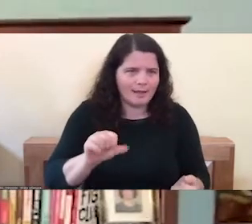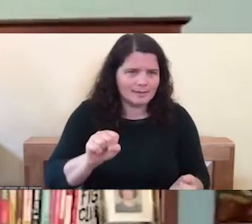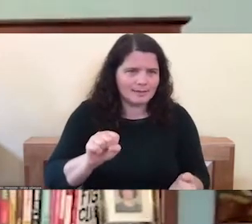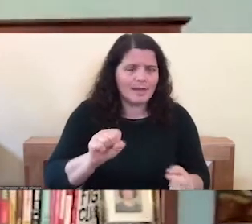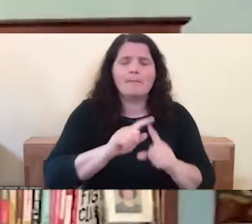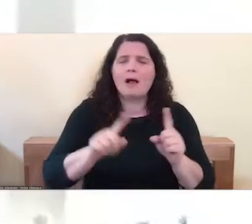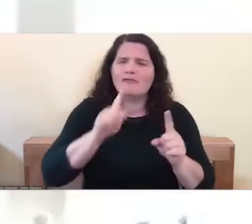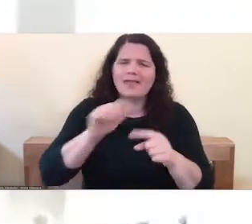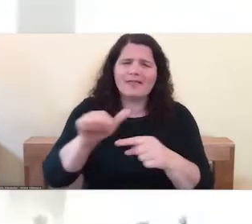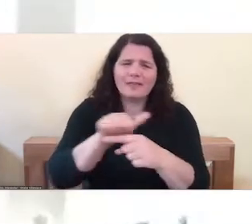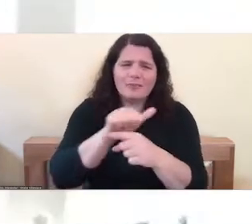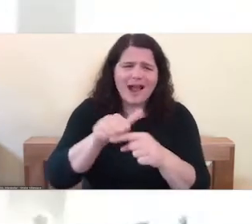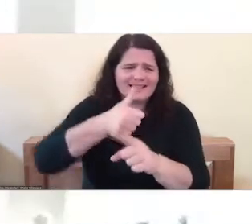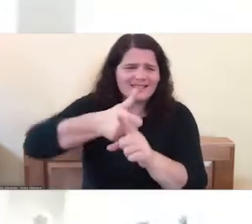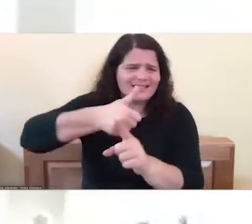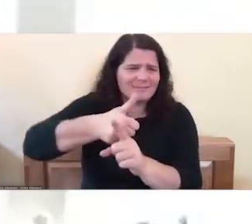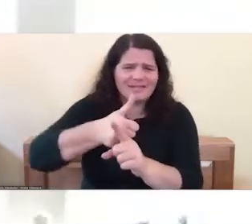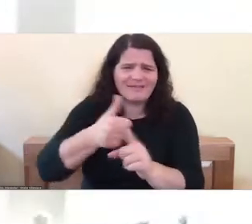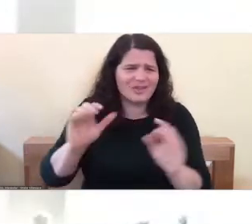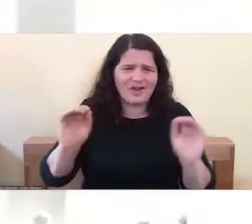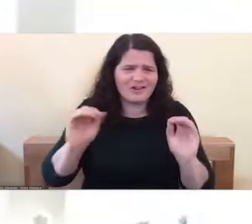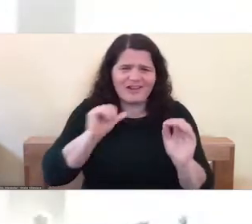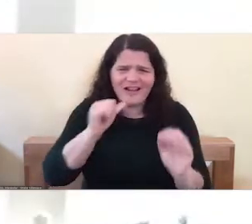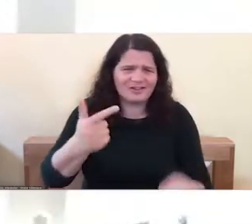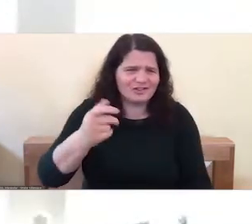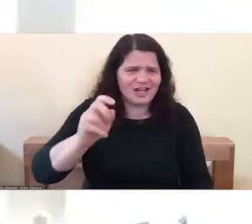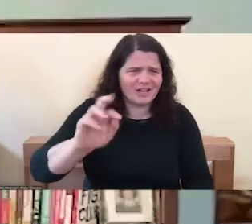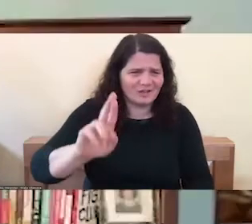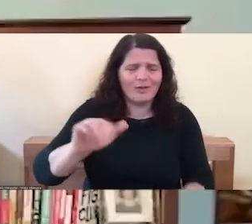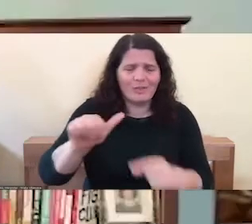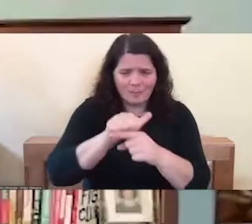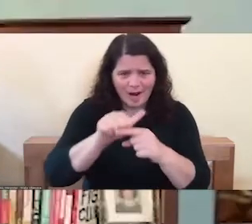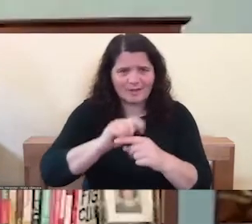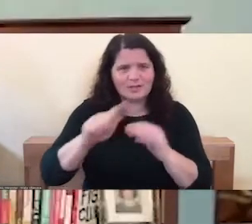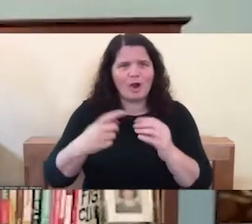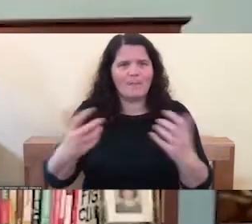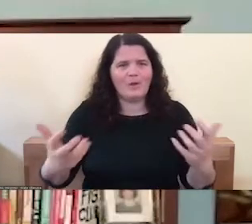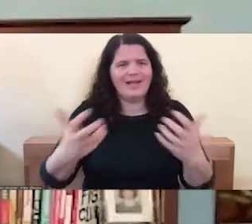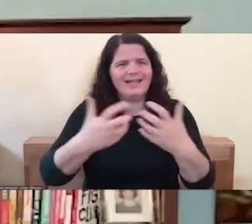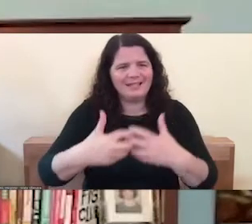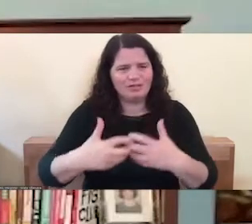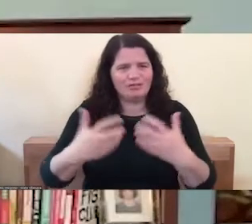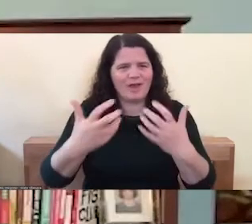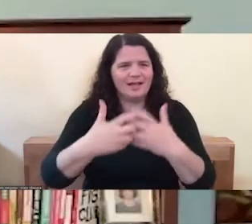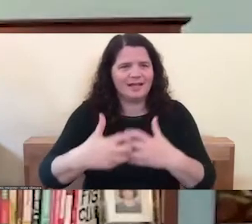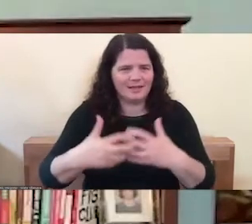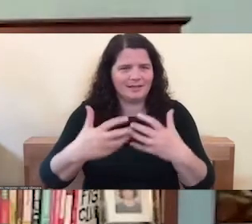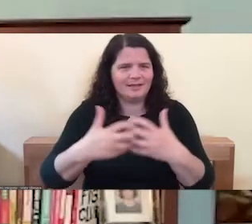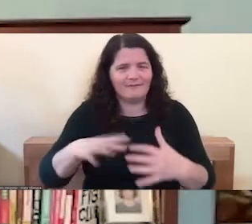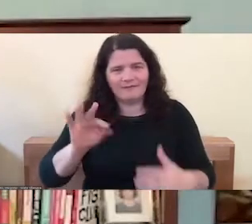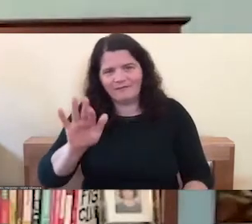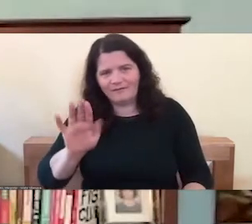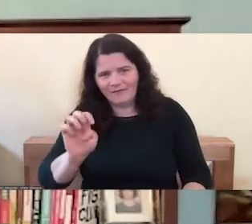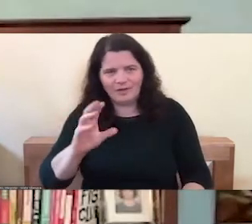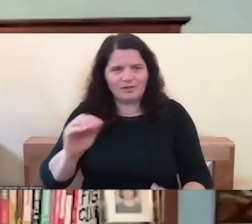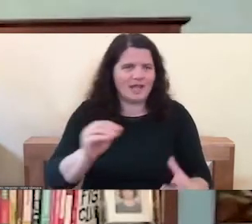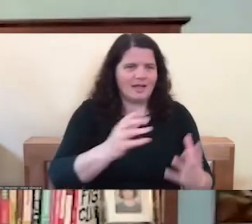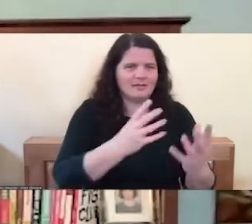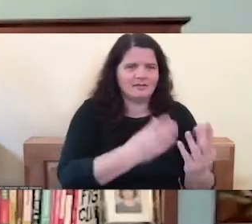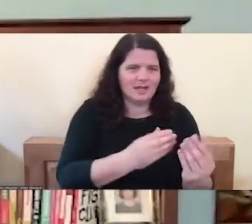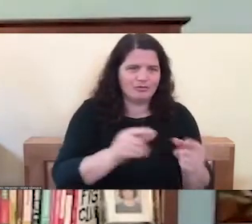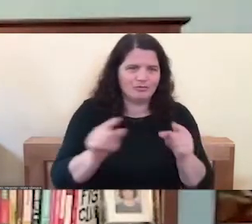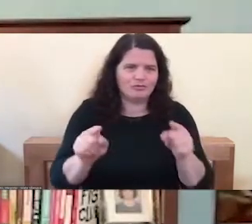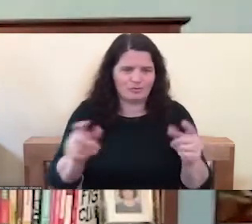neutral. Again, the practices are all about integrating the fierceness and tenderness. And,